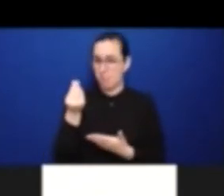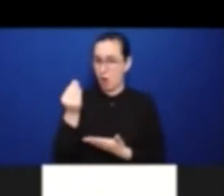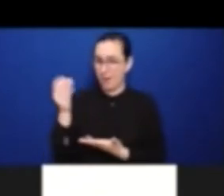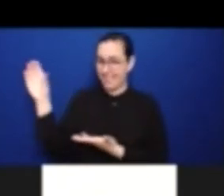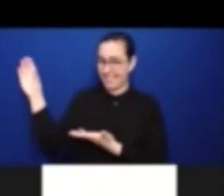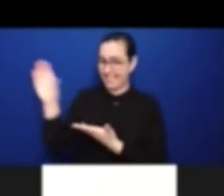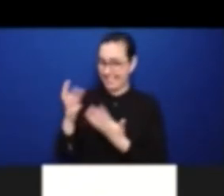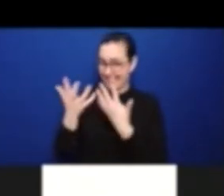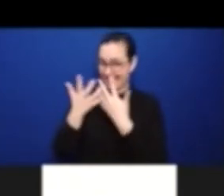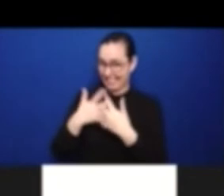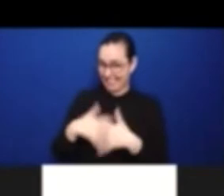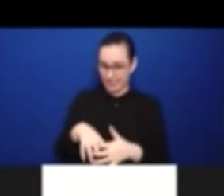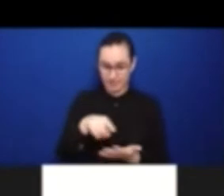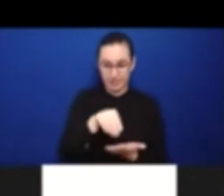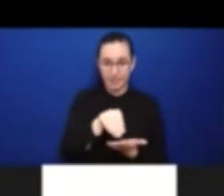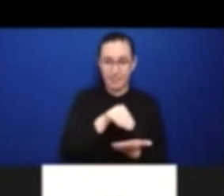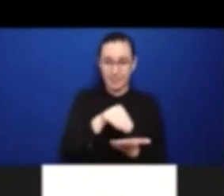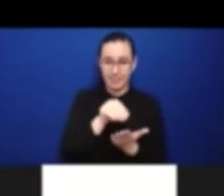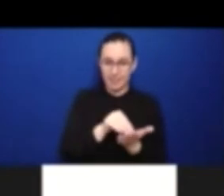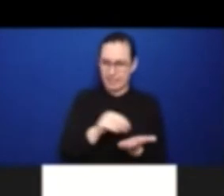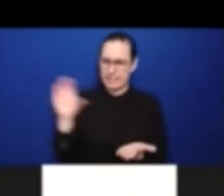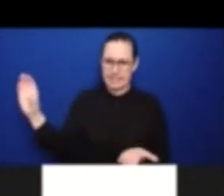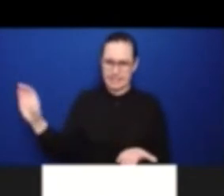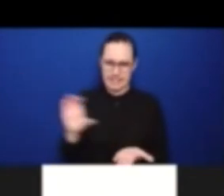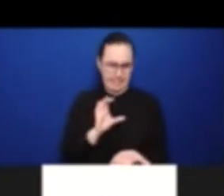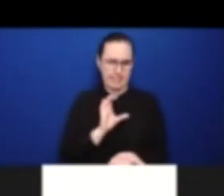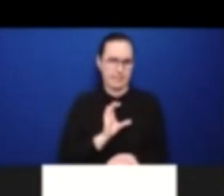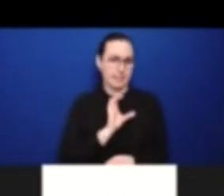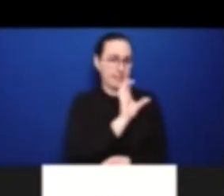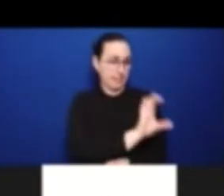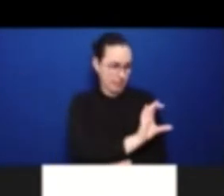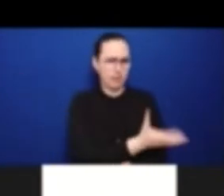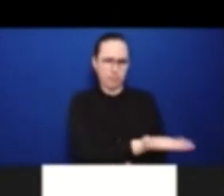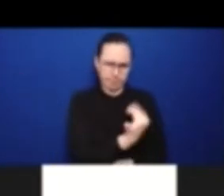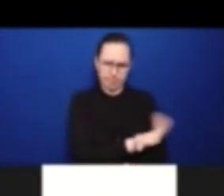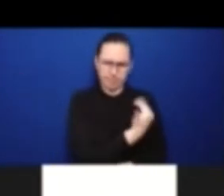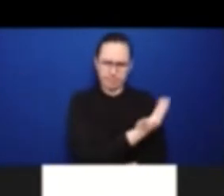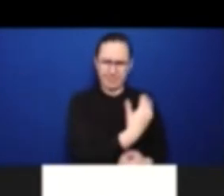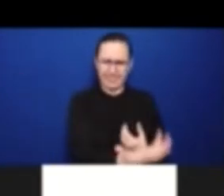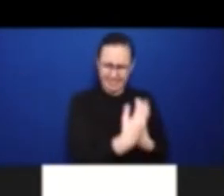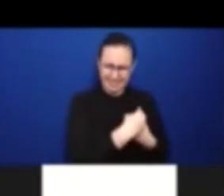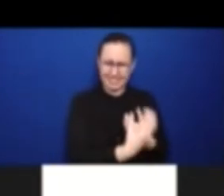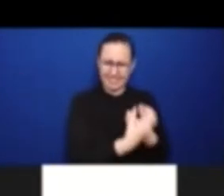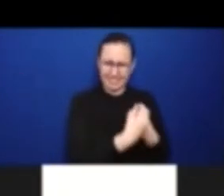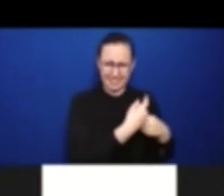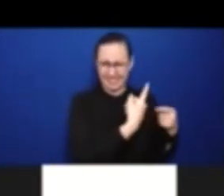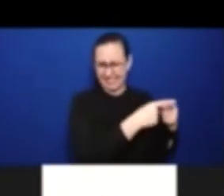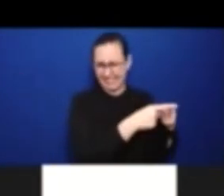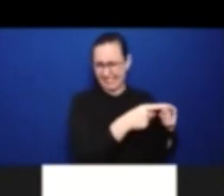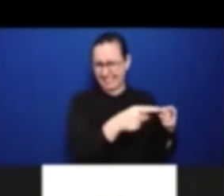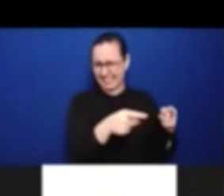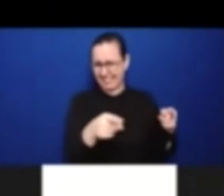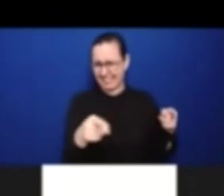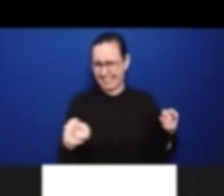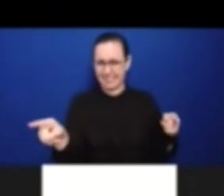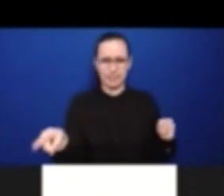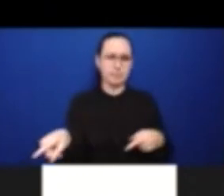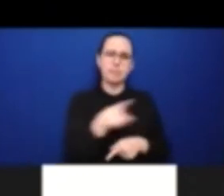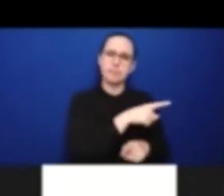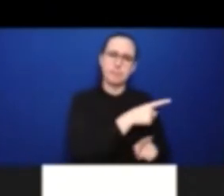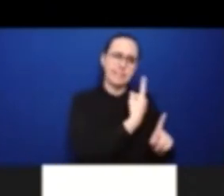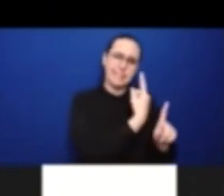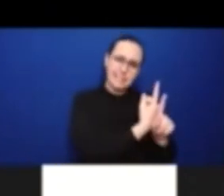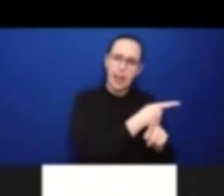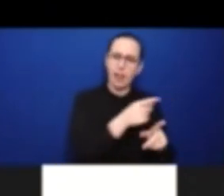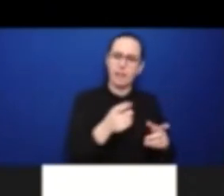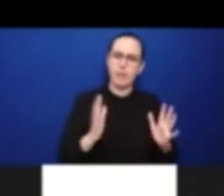group, sitting at the table were all of the people who were living the experience of living